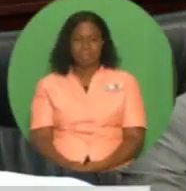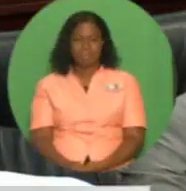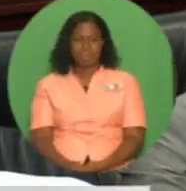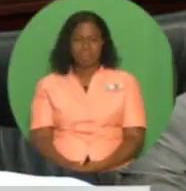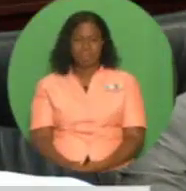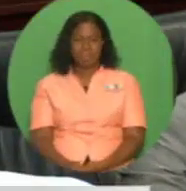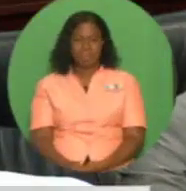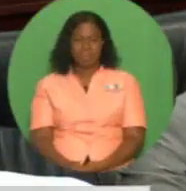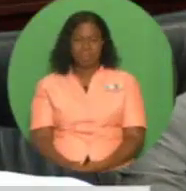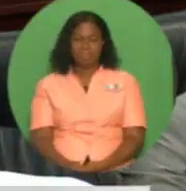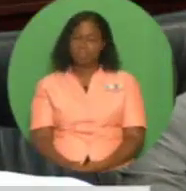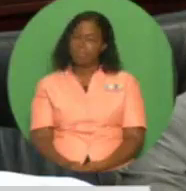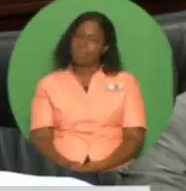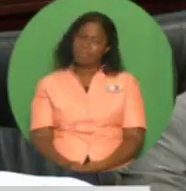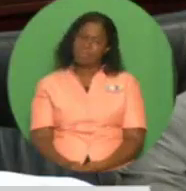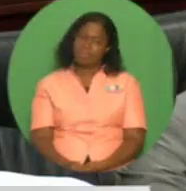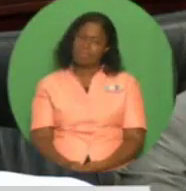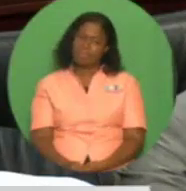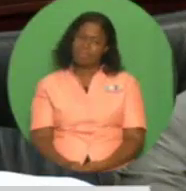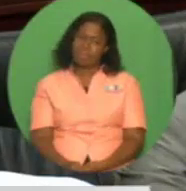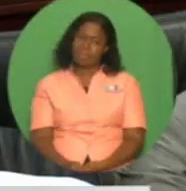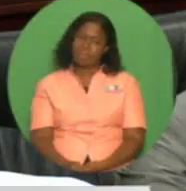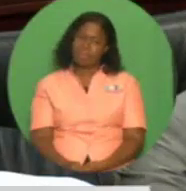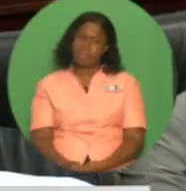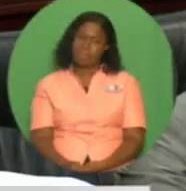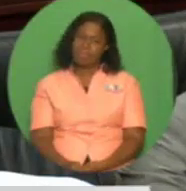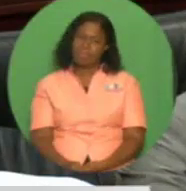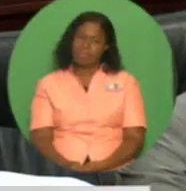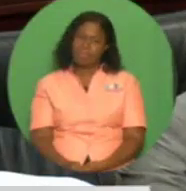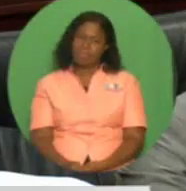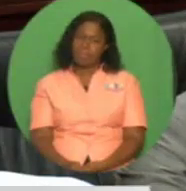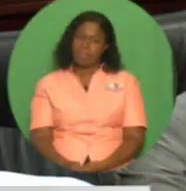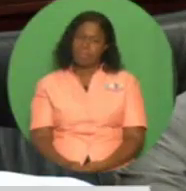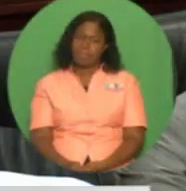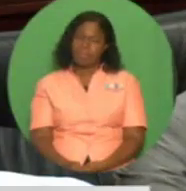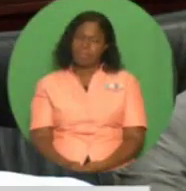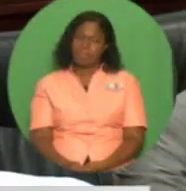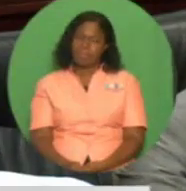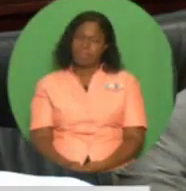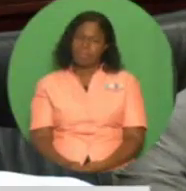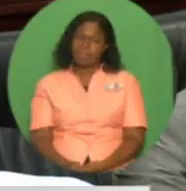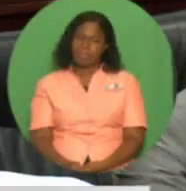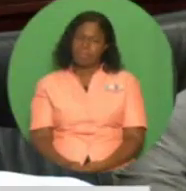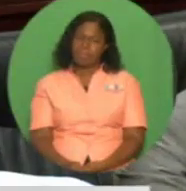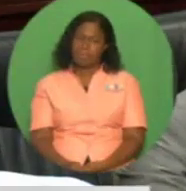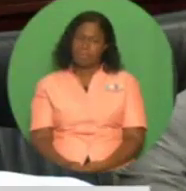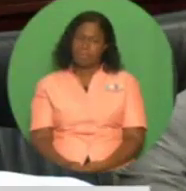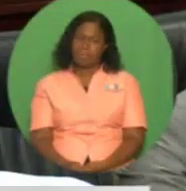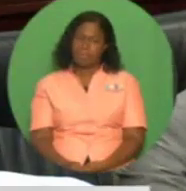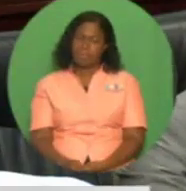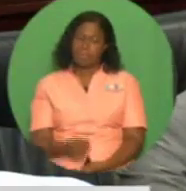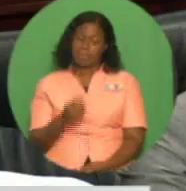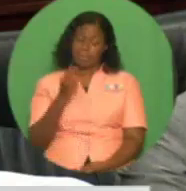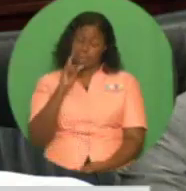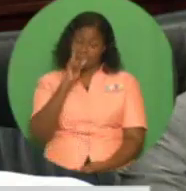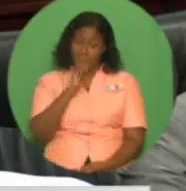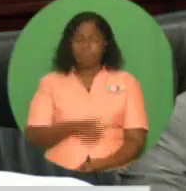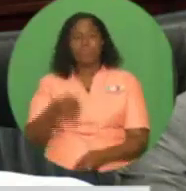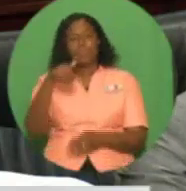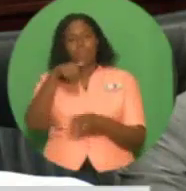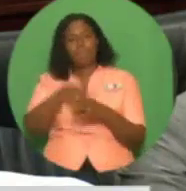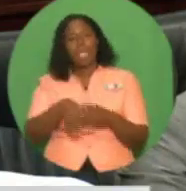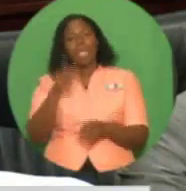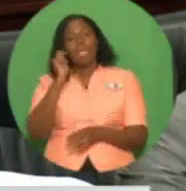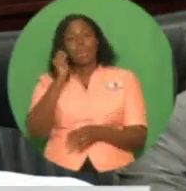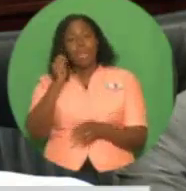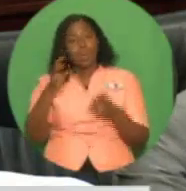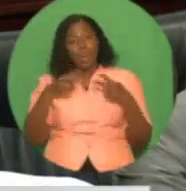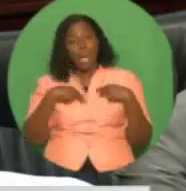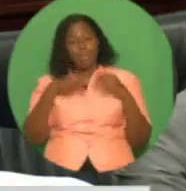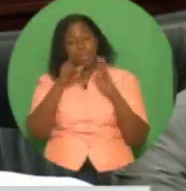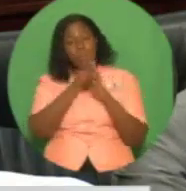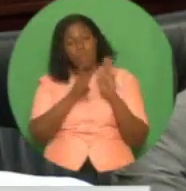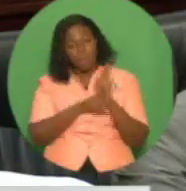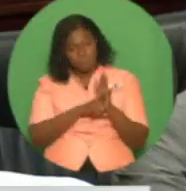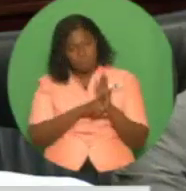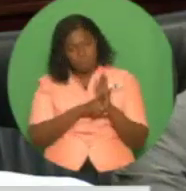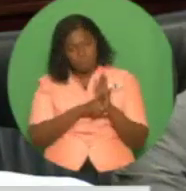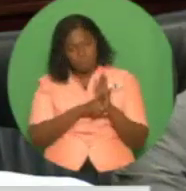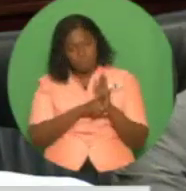with